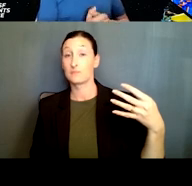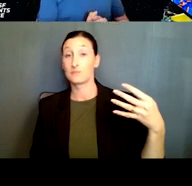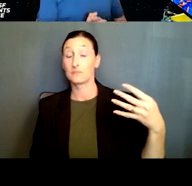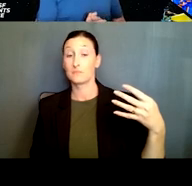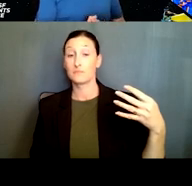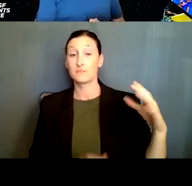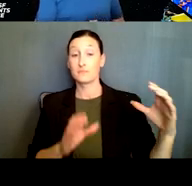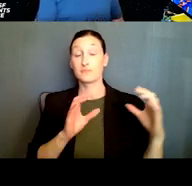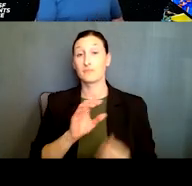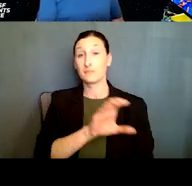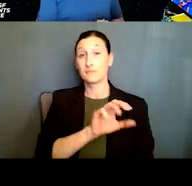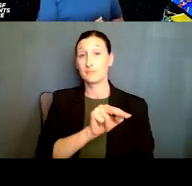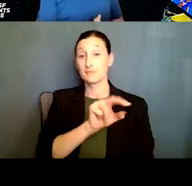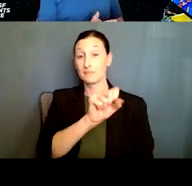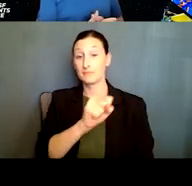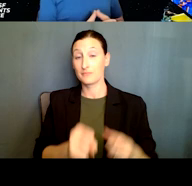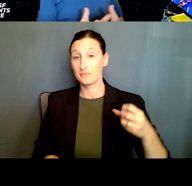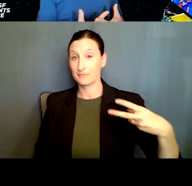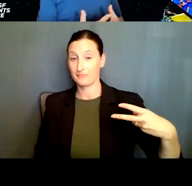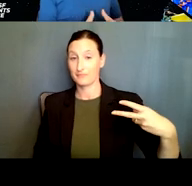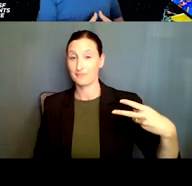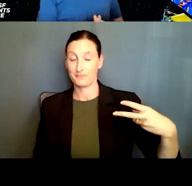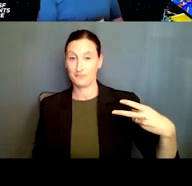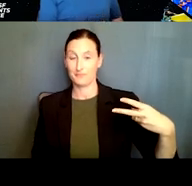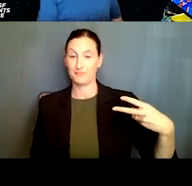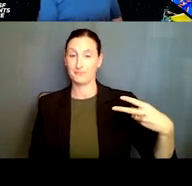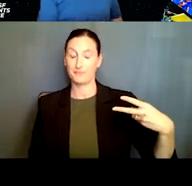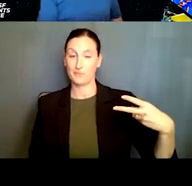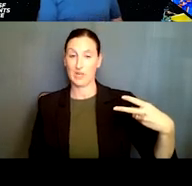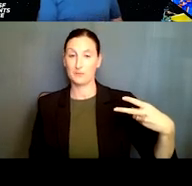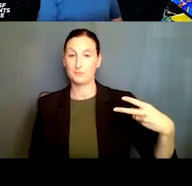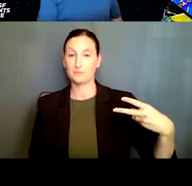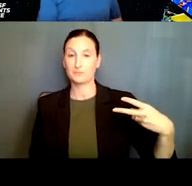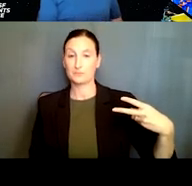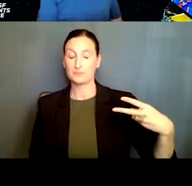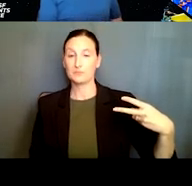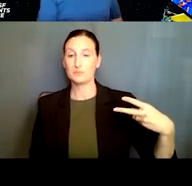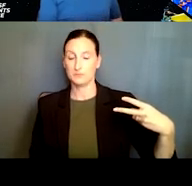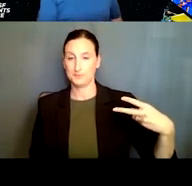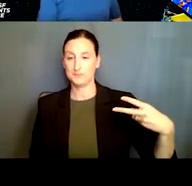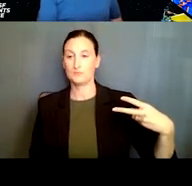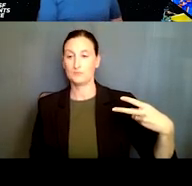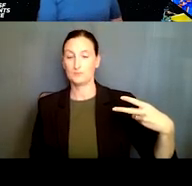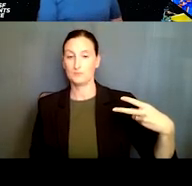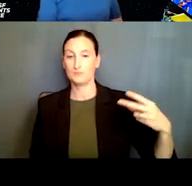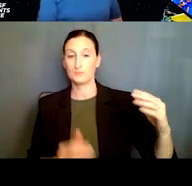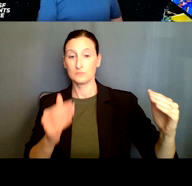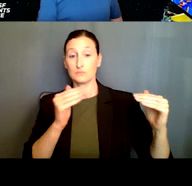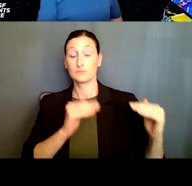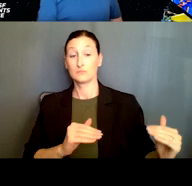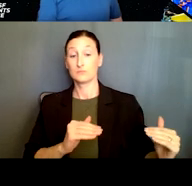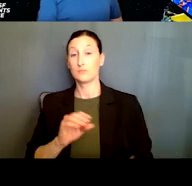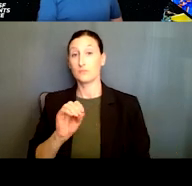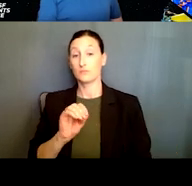In computer and network systems, we have computer and networks, of course, and also education and workforce development. And